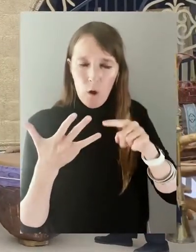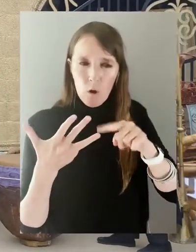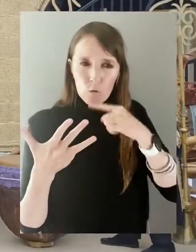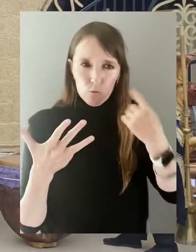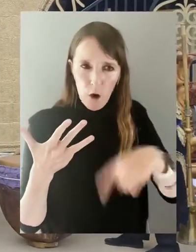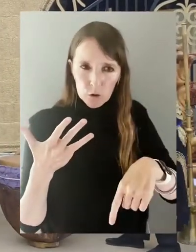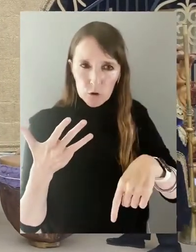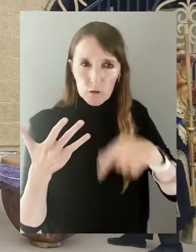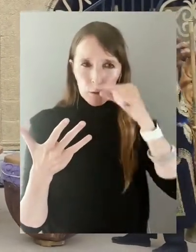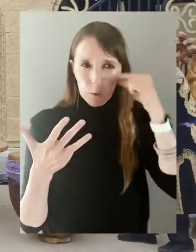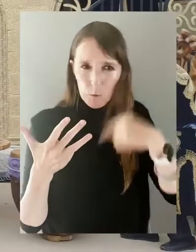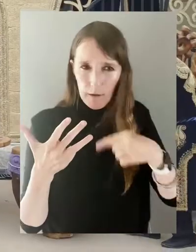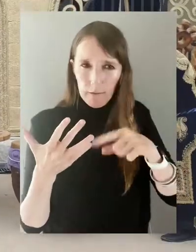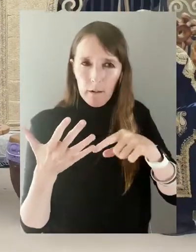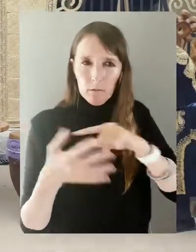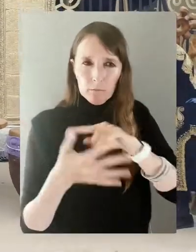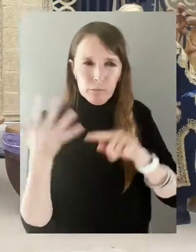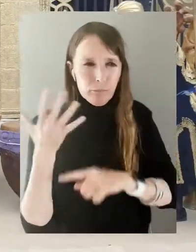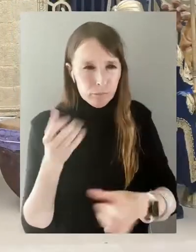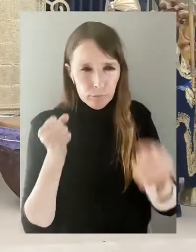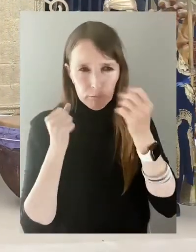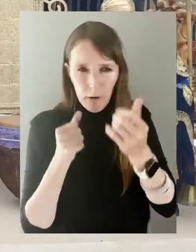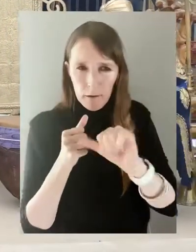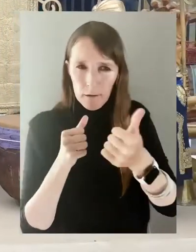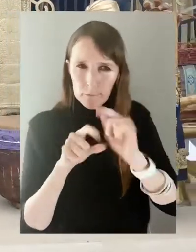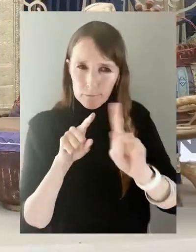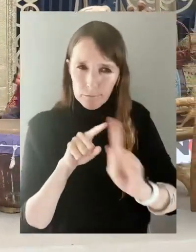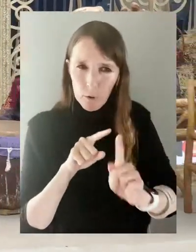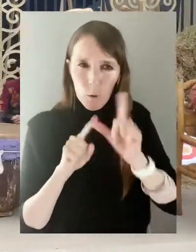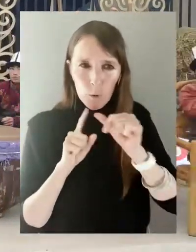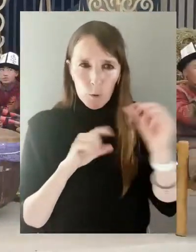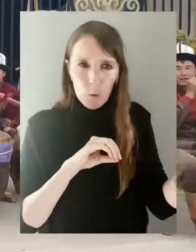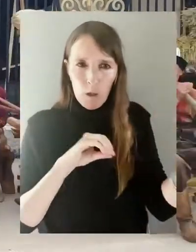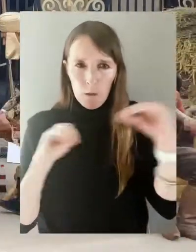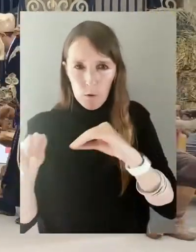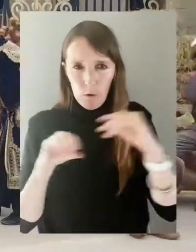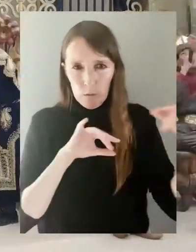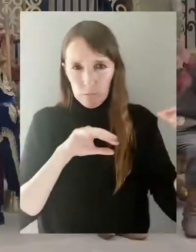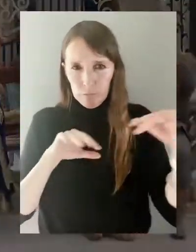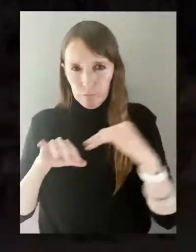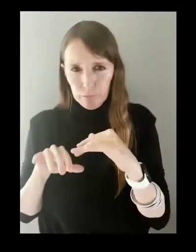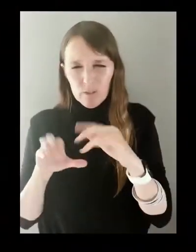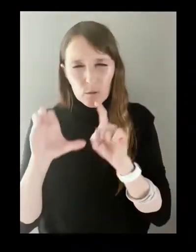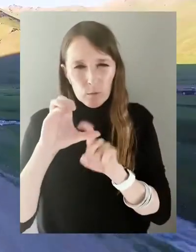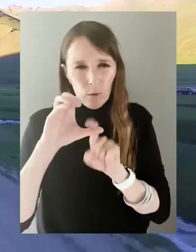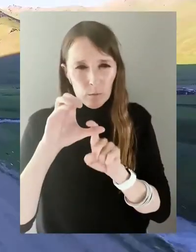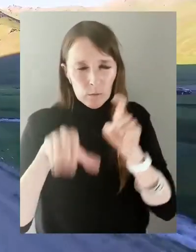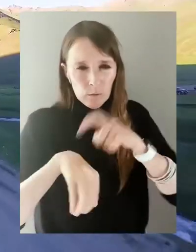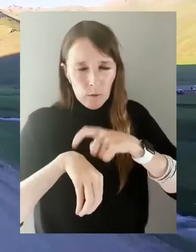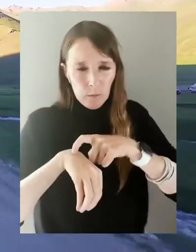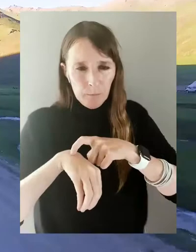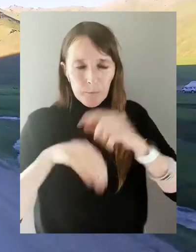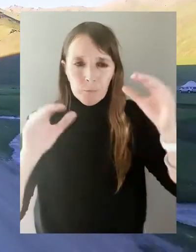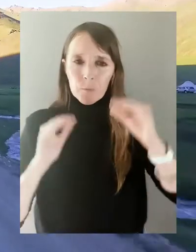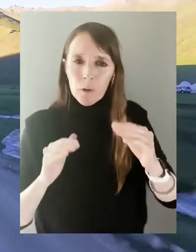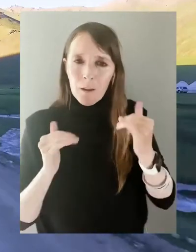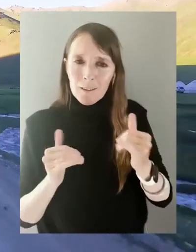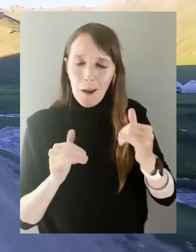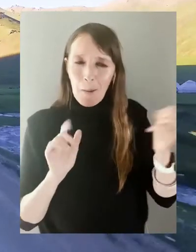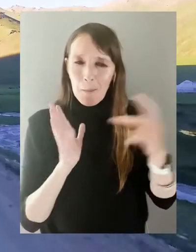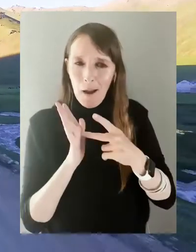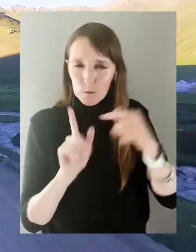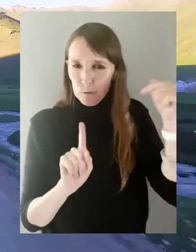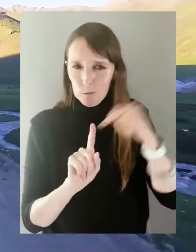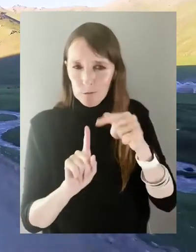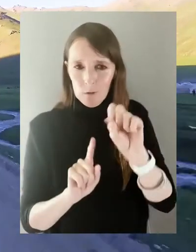Ukrainian nationalities and many others who have immigrated during the Soviet era. Speaking about Silk